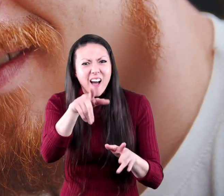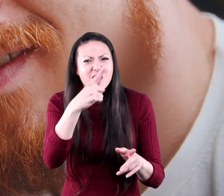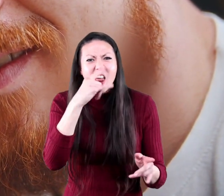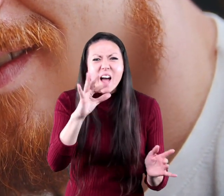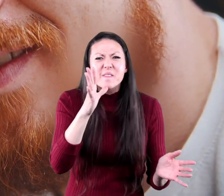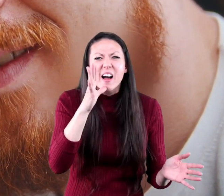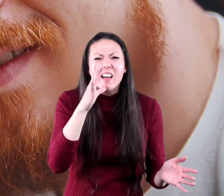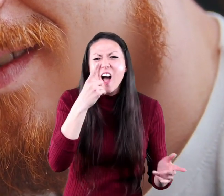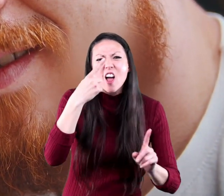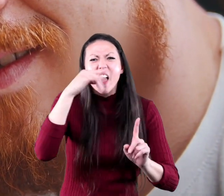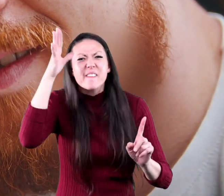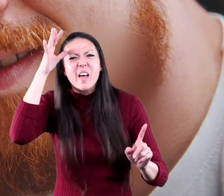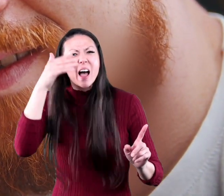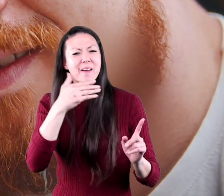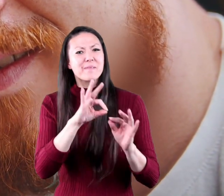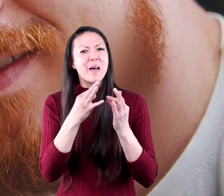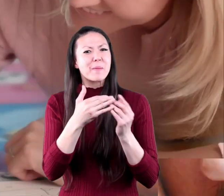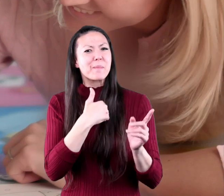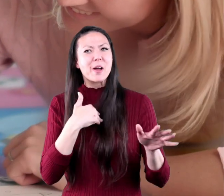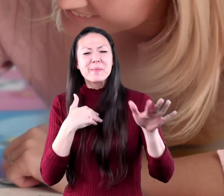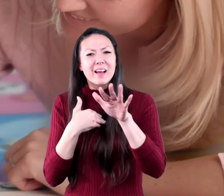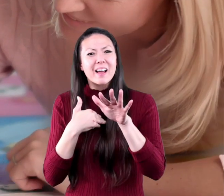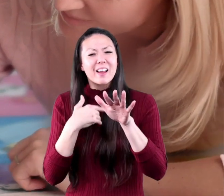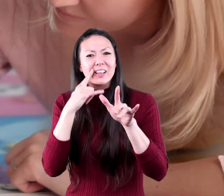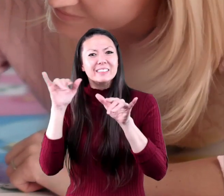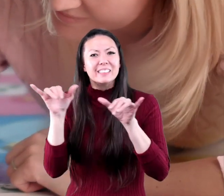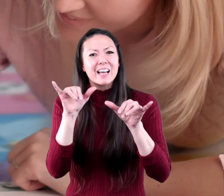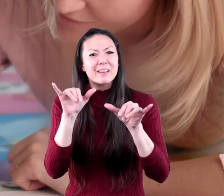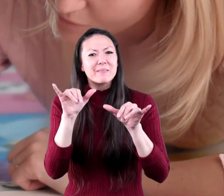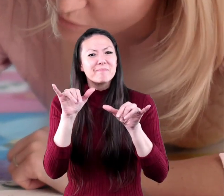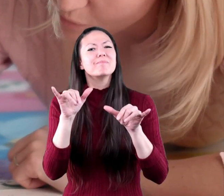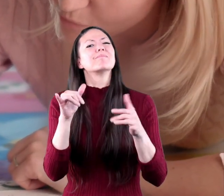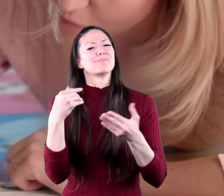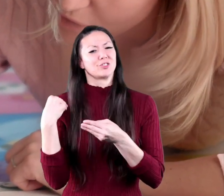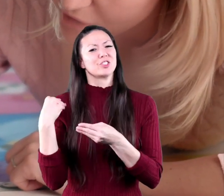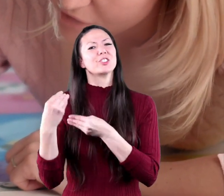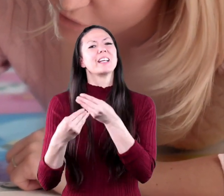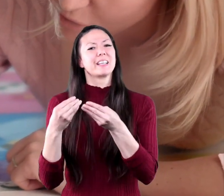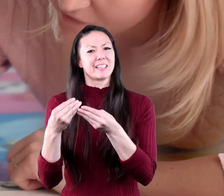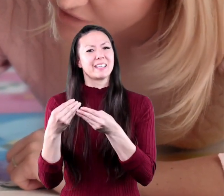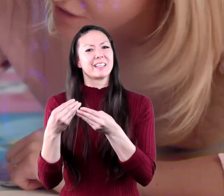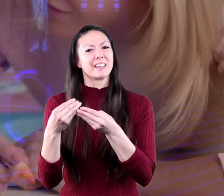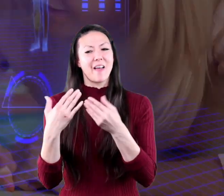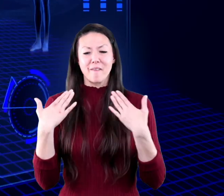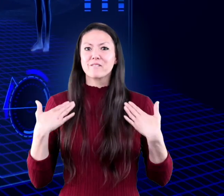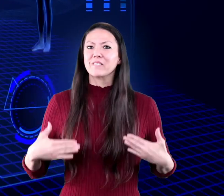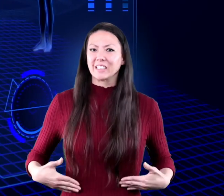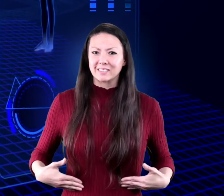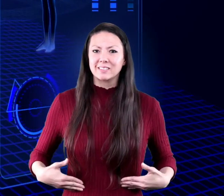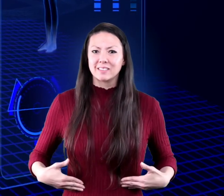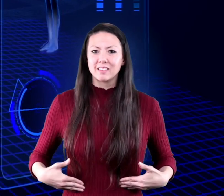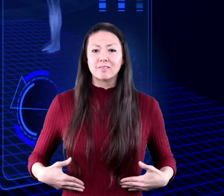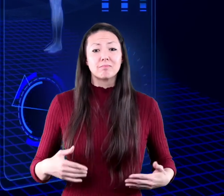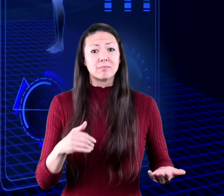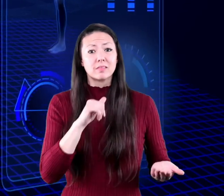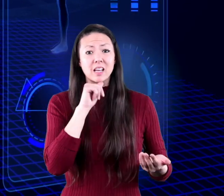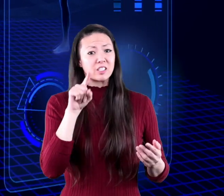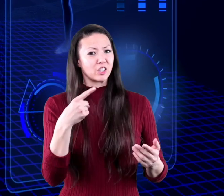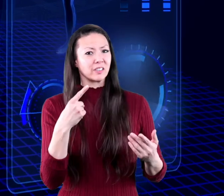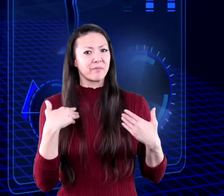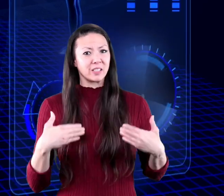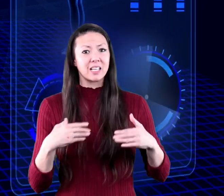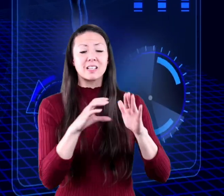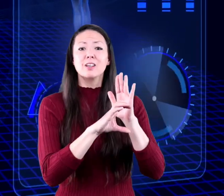look like one of your family members you share some of their genetic makeup but it isn't just physical